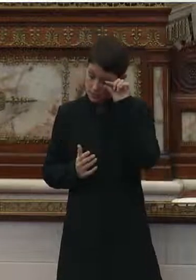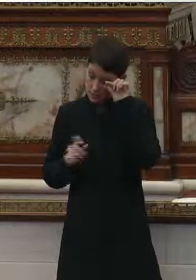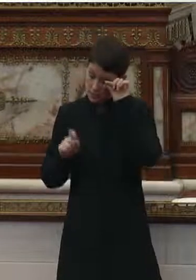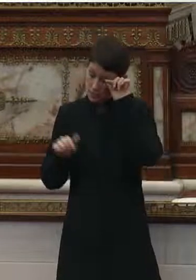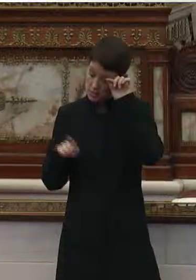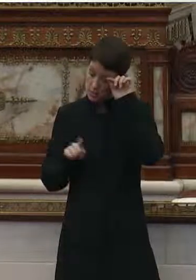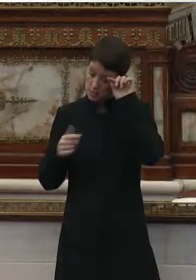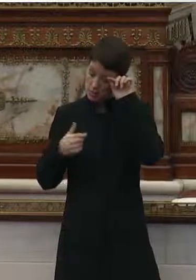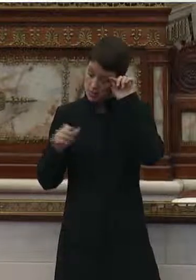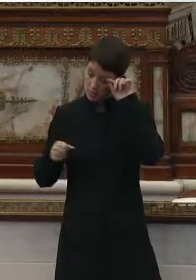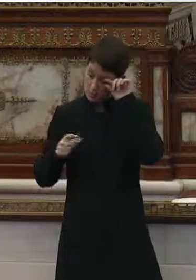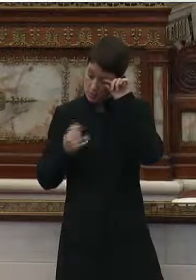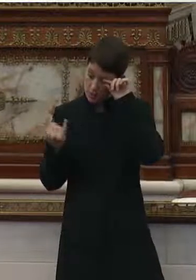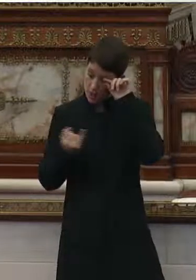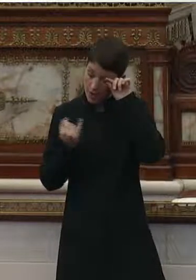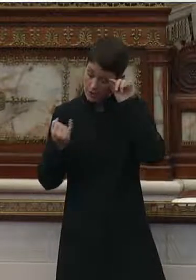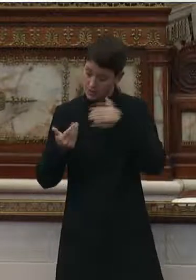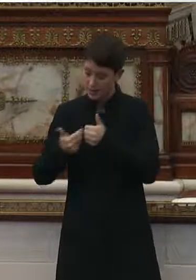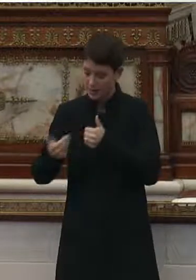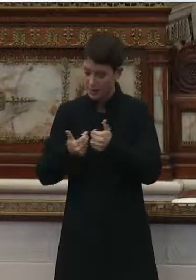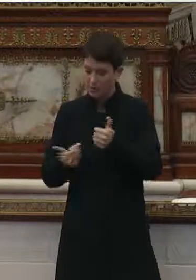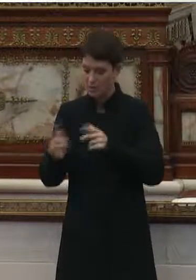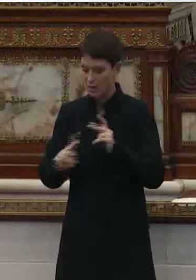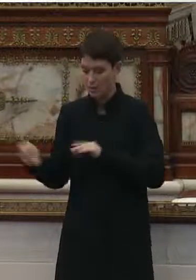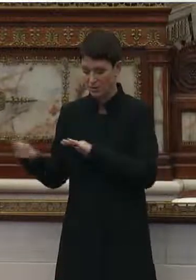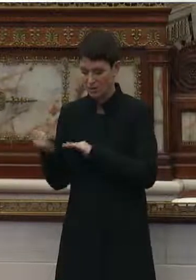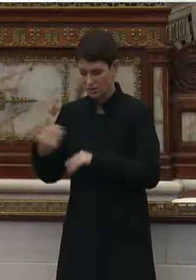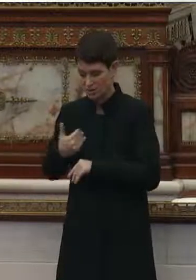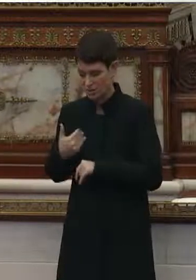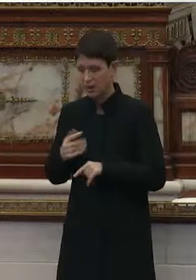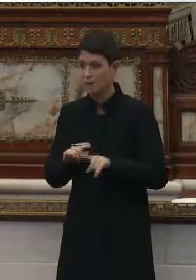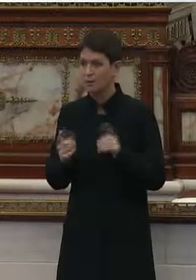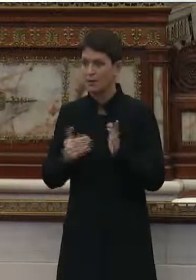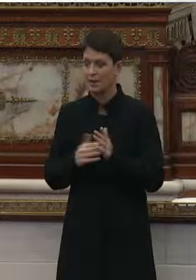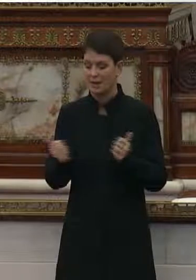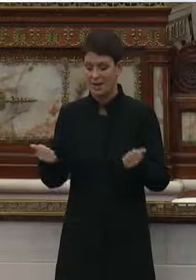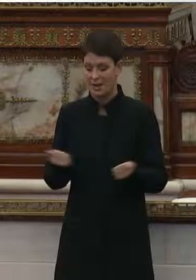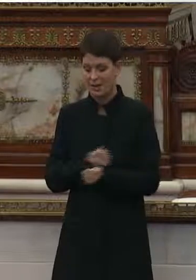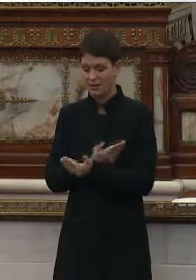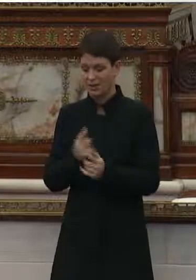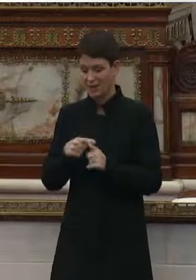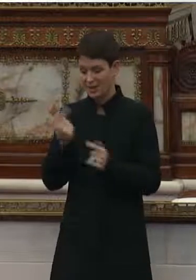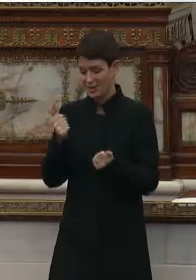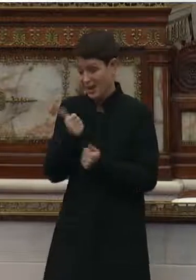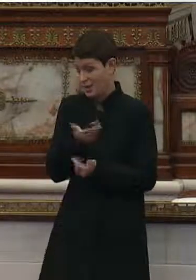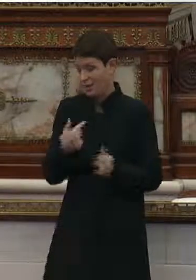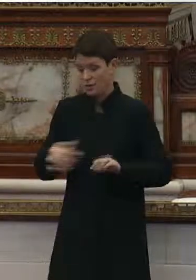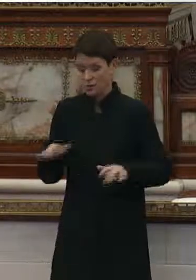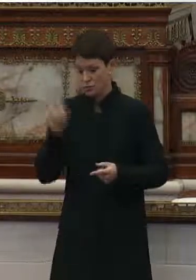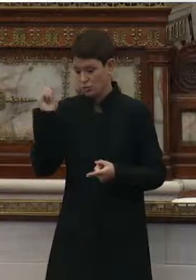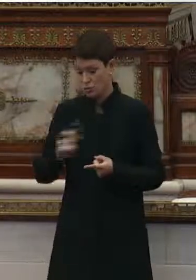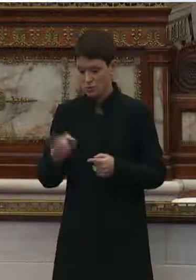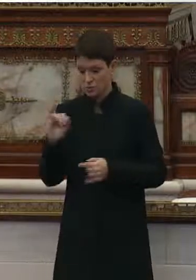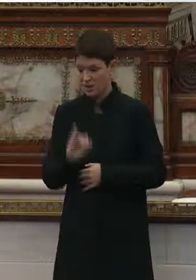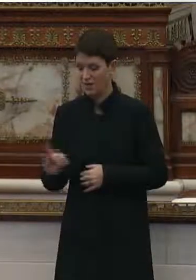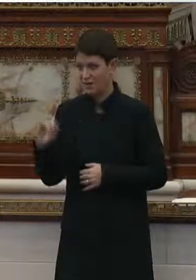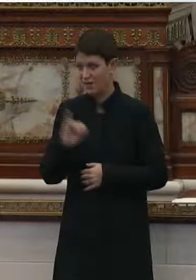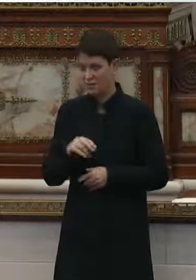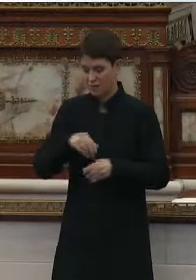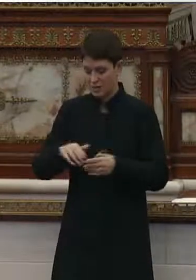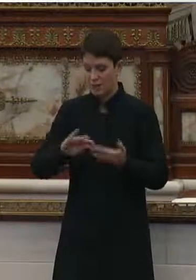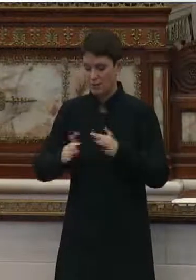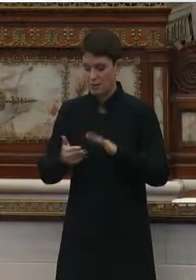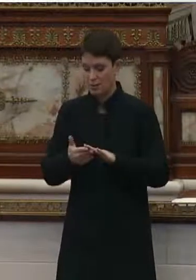also be an ability to isolate those infected. But I think that anything and everything that we can do to reduce infection rates in the